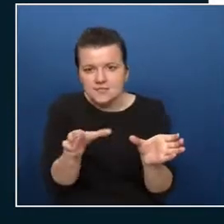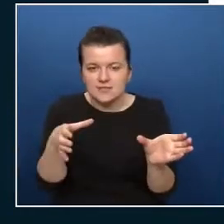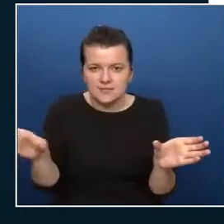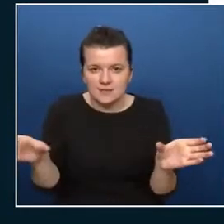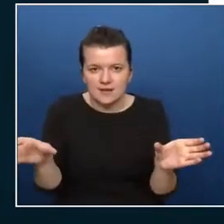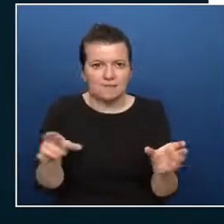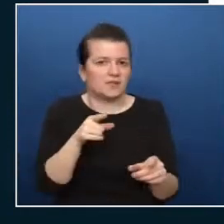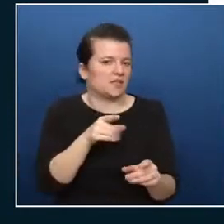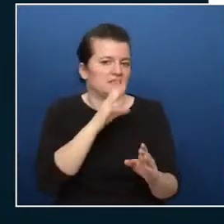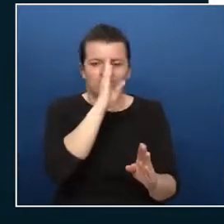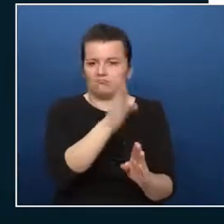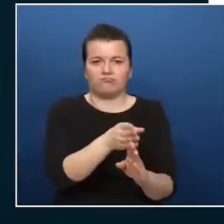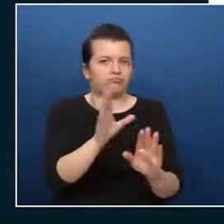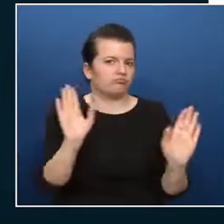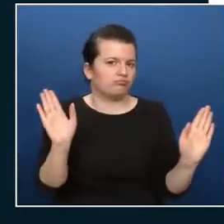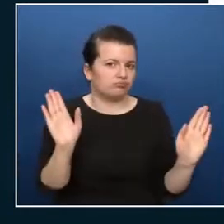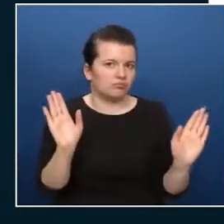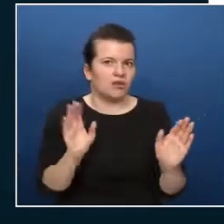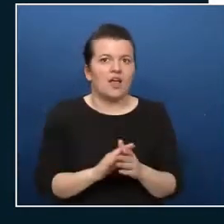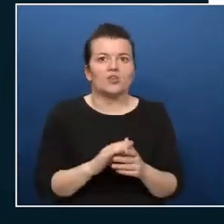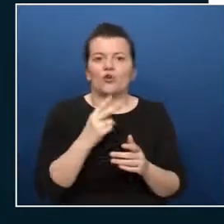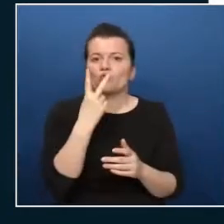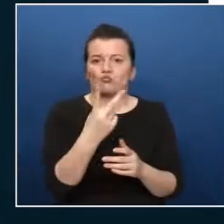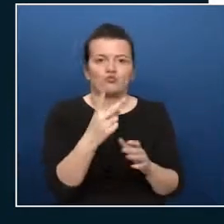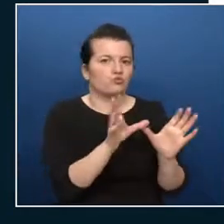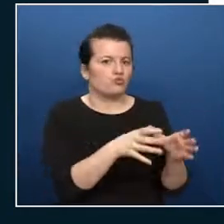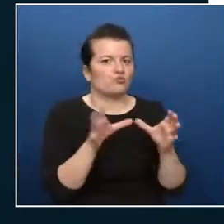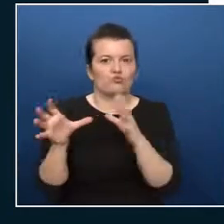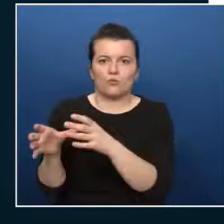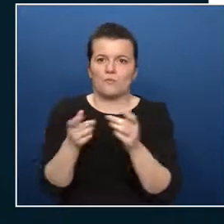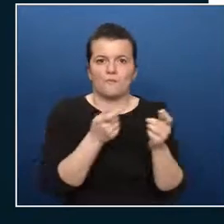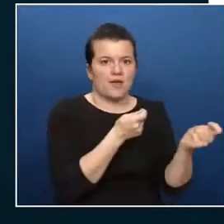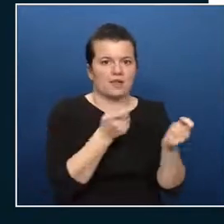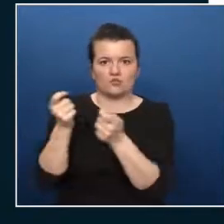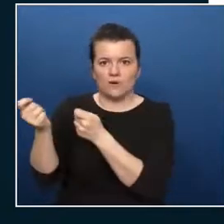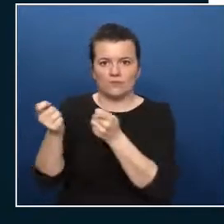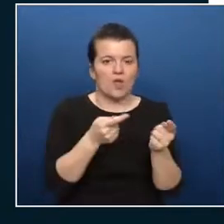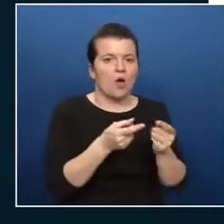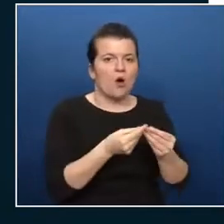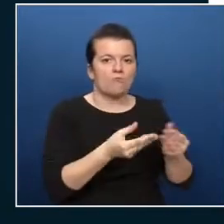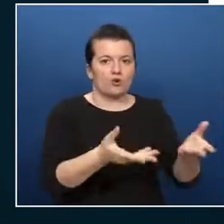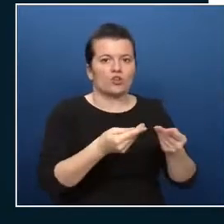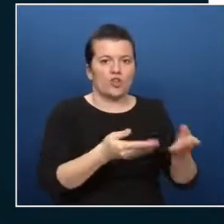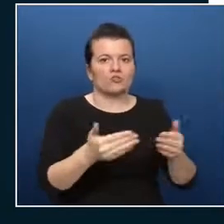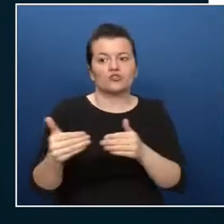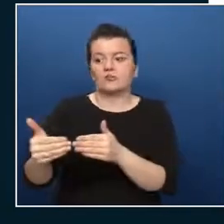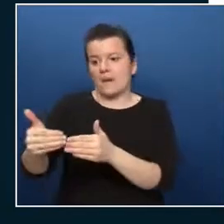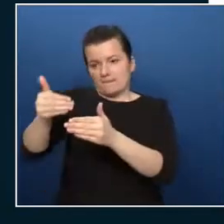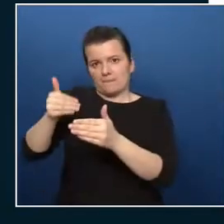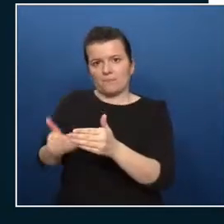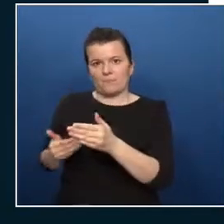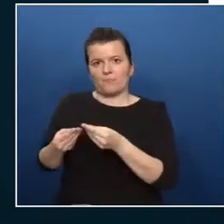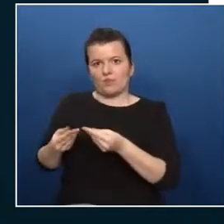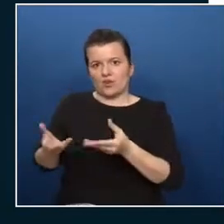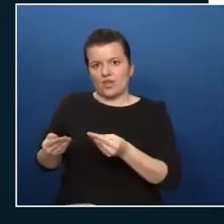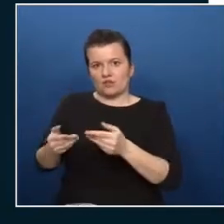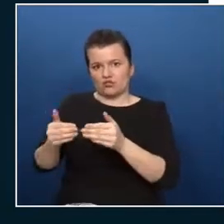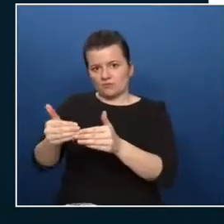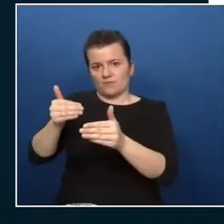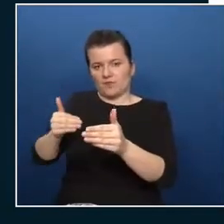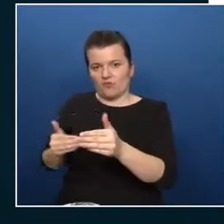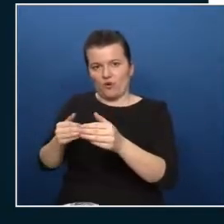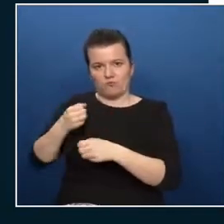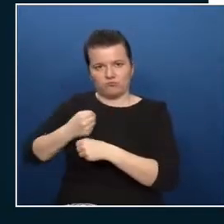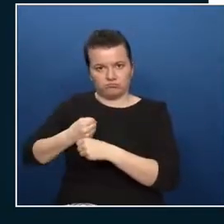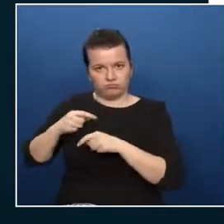so you have like two management groups one for production and one for pre-production management both management